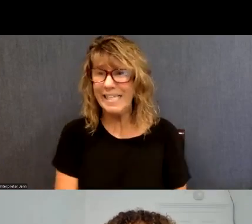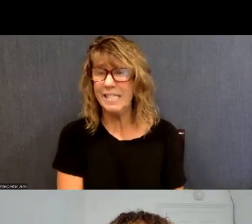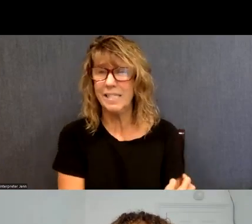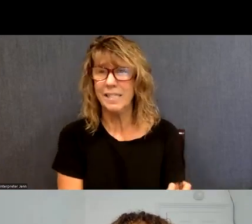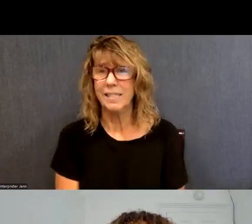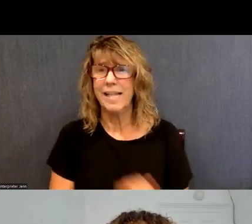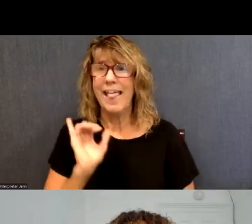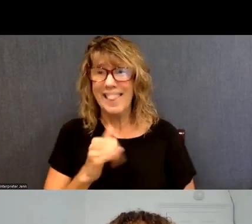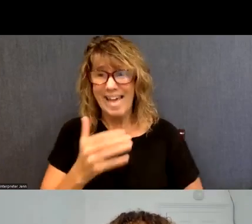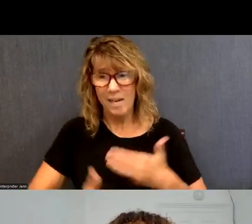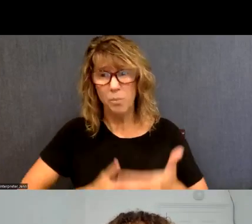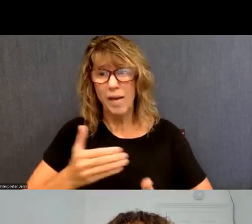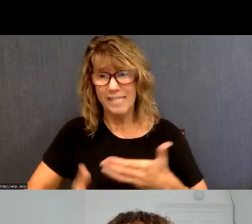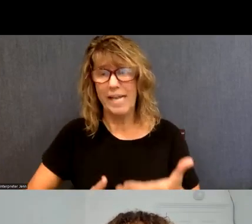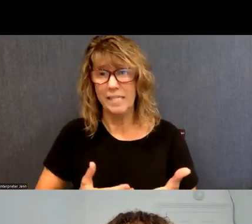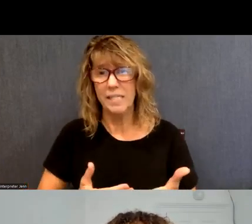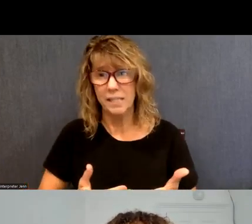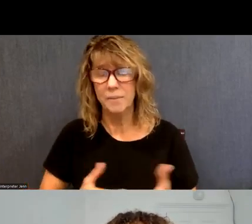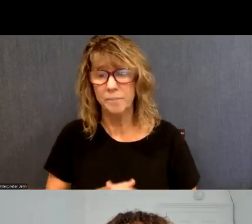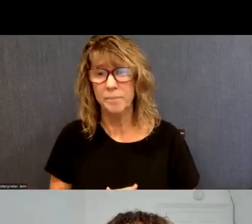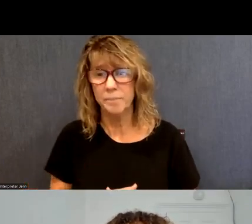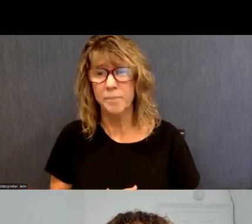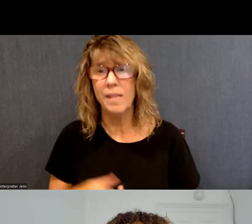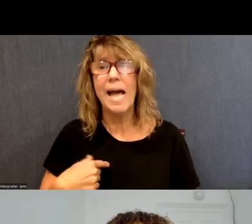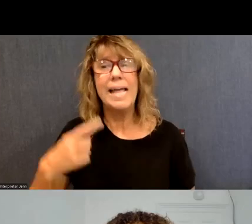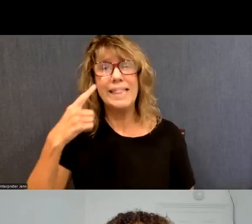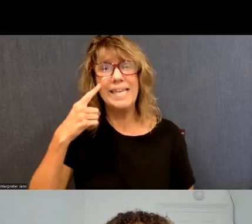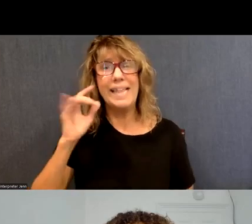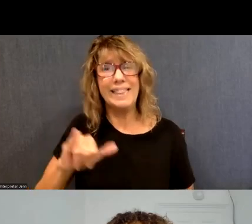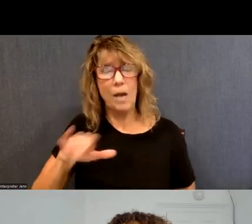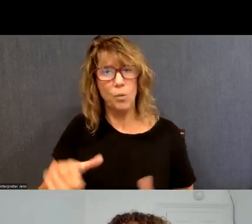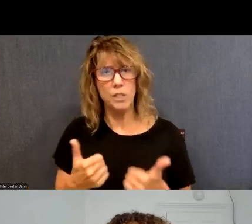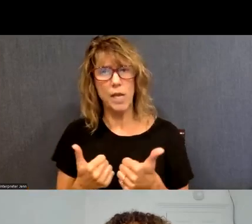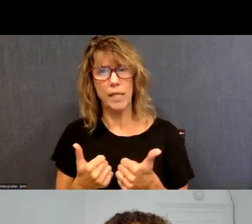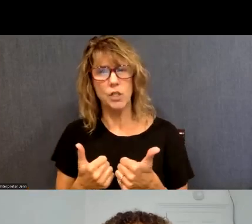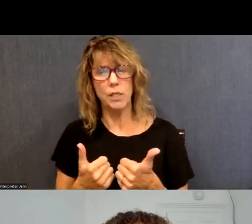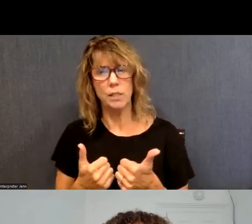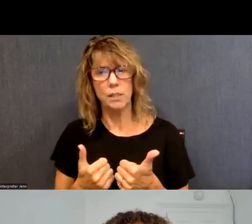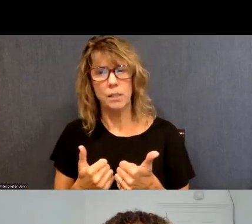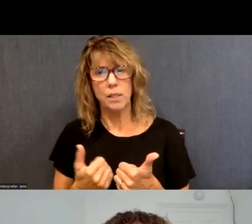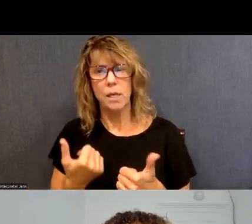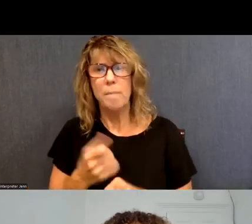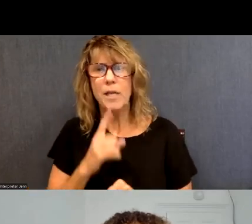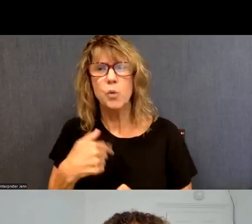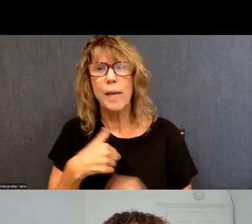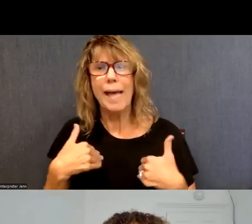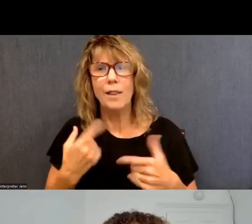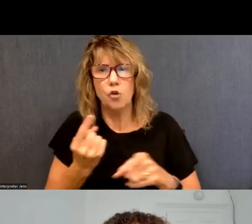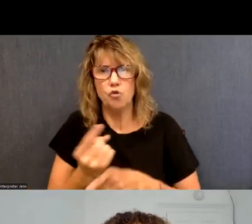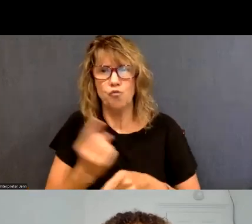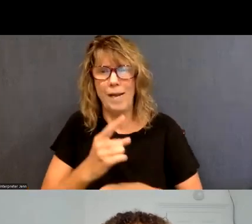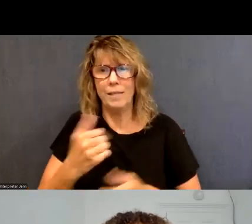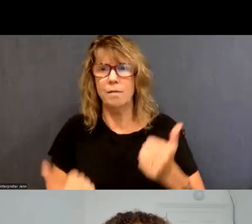process, I, I think, um, um, was challenging and, and making sure that we had the right supports in, in, in